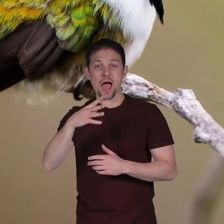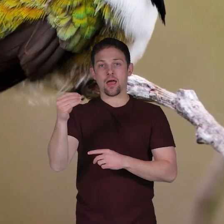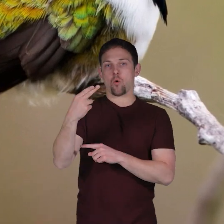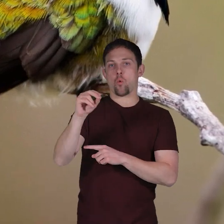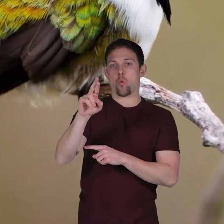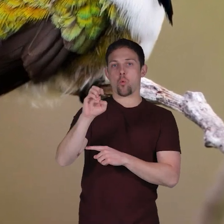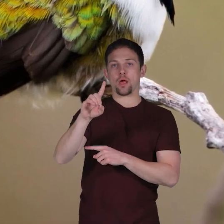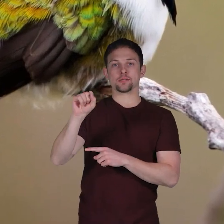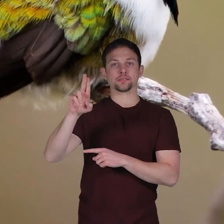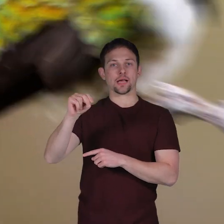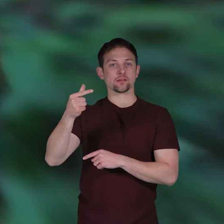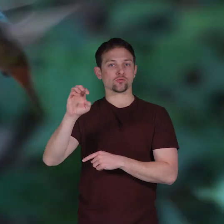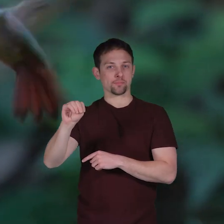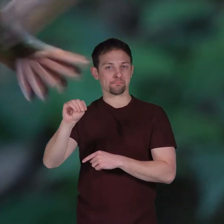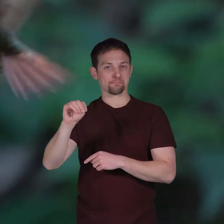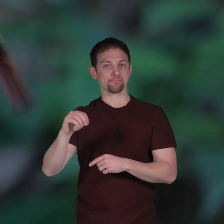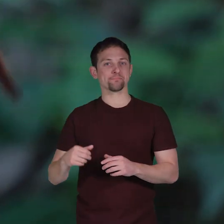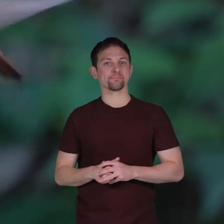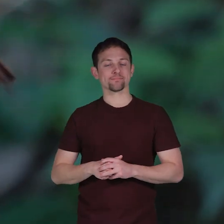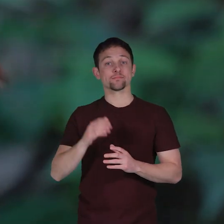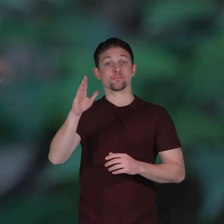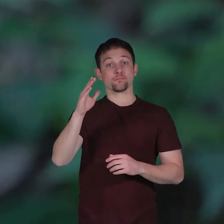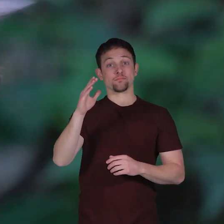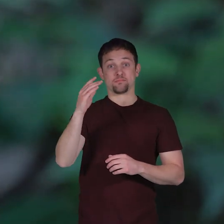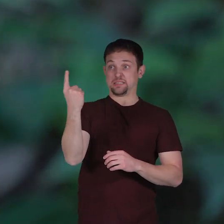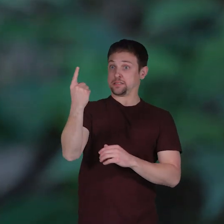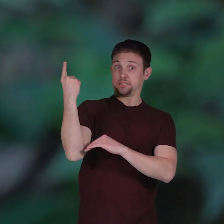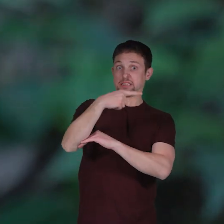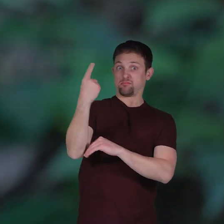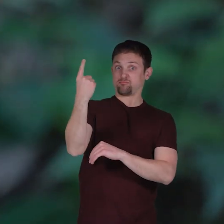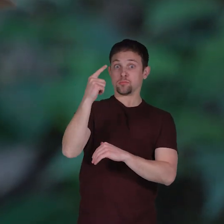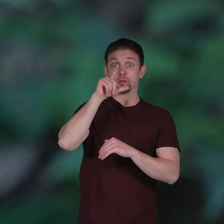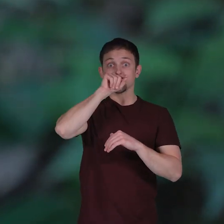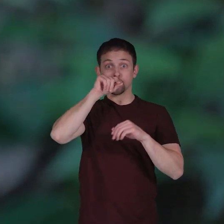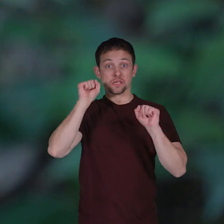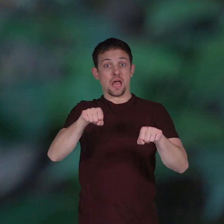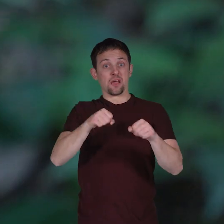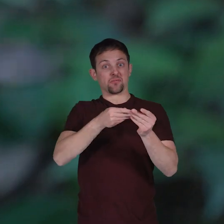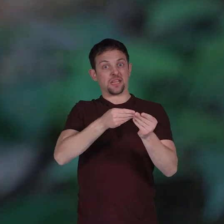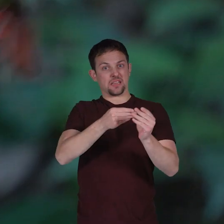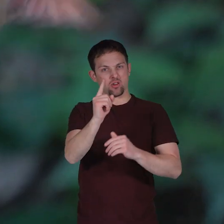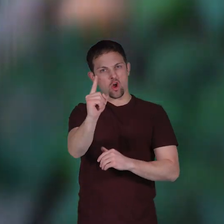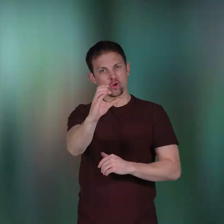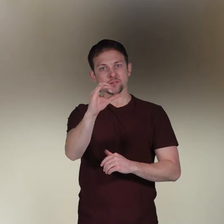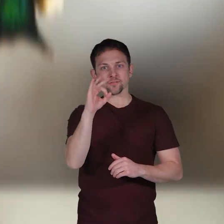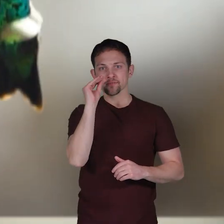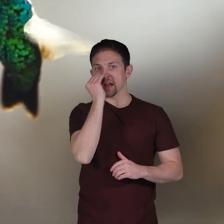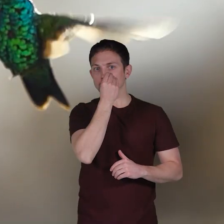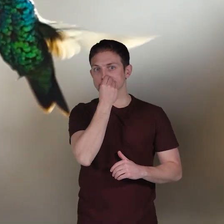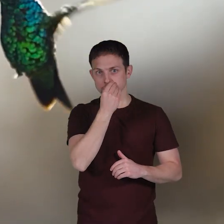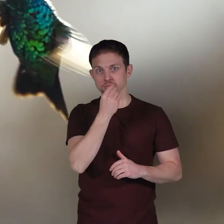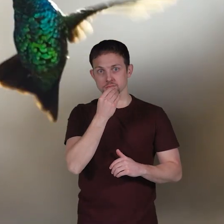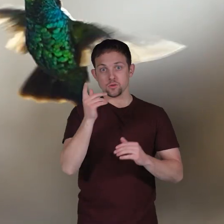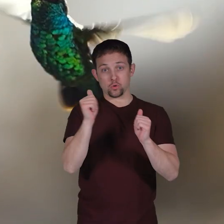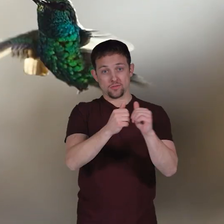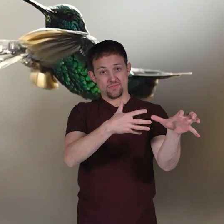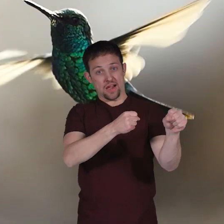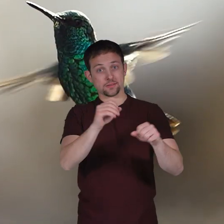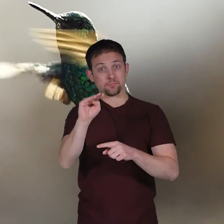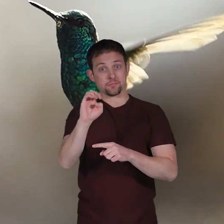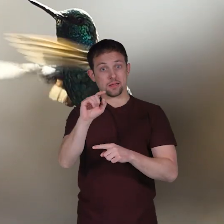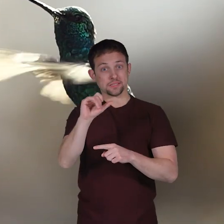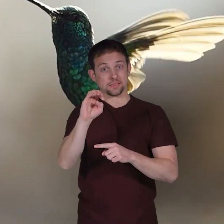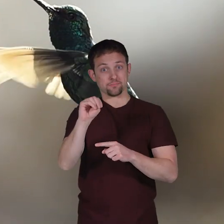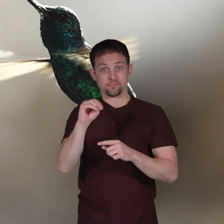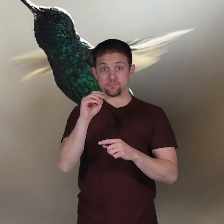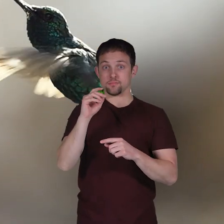horned sun gem. In a single day, a hummingbird can feed on hundreds of flowers. With the fastest metabolism